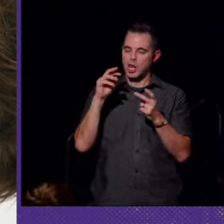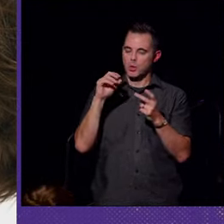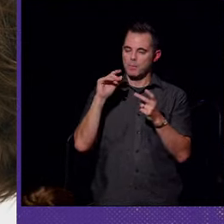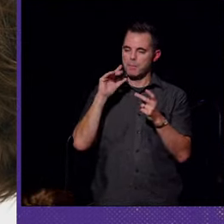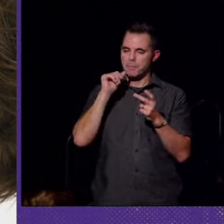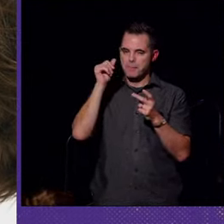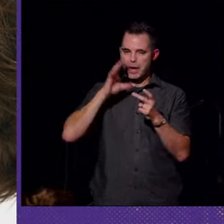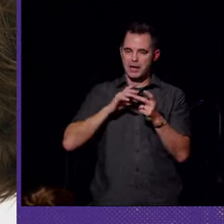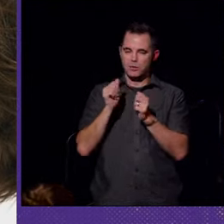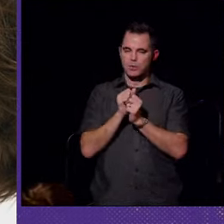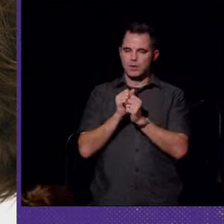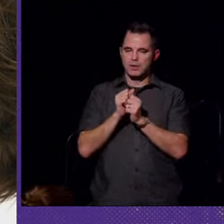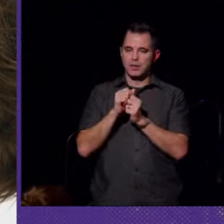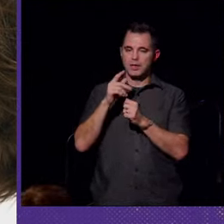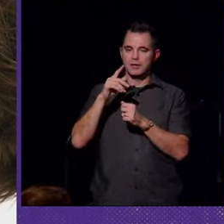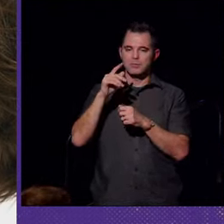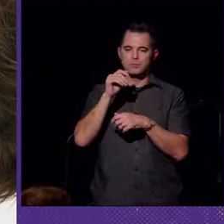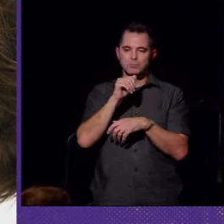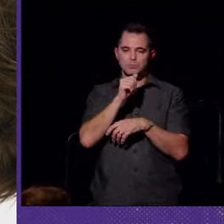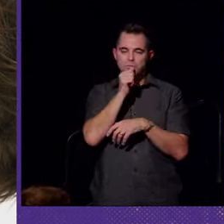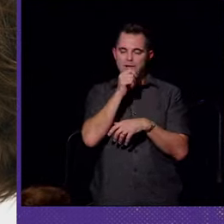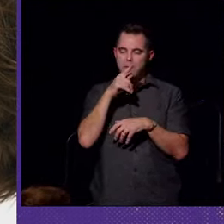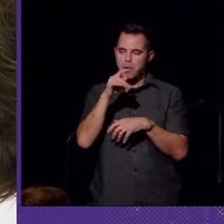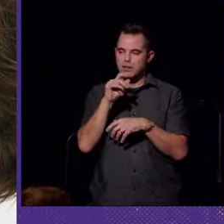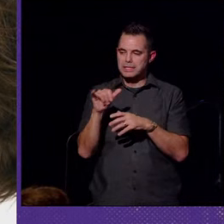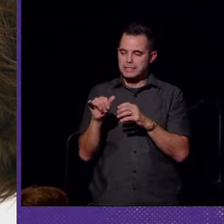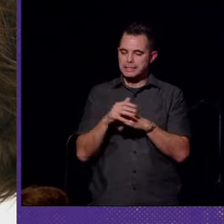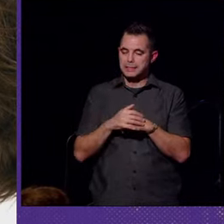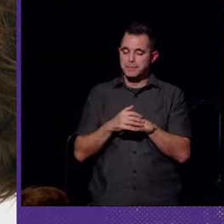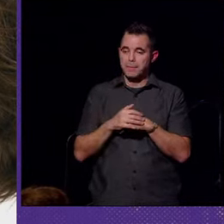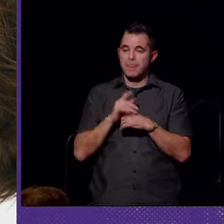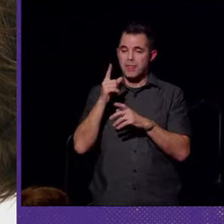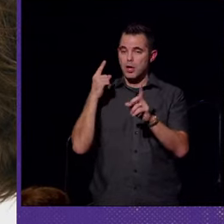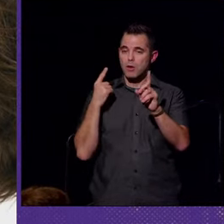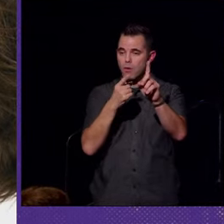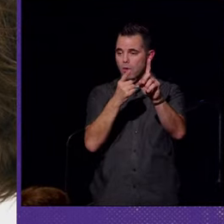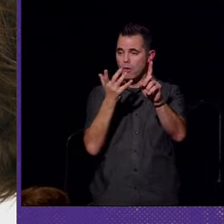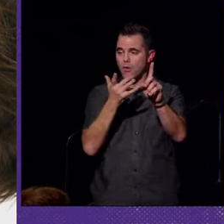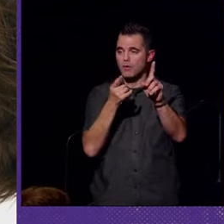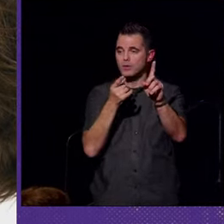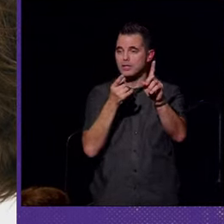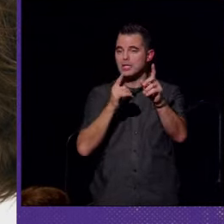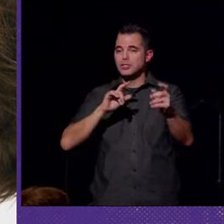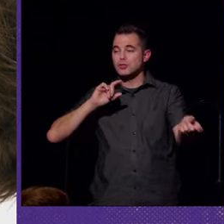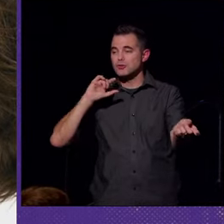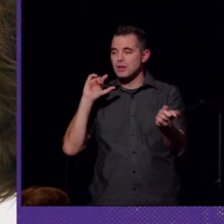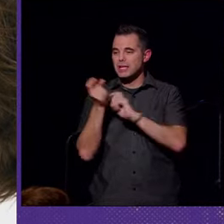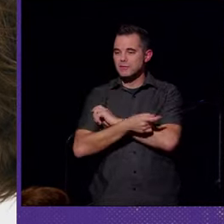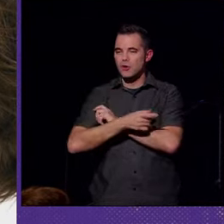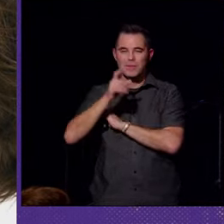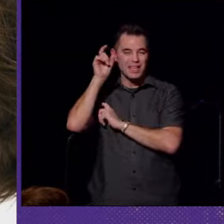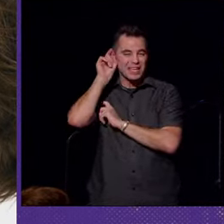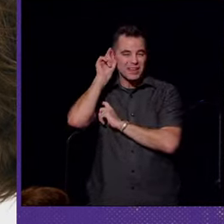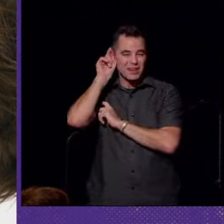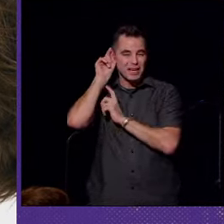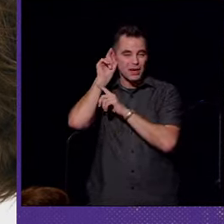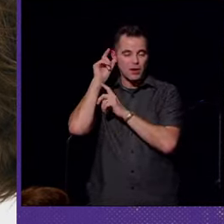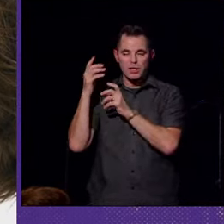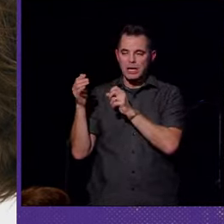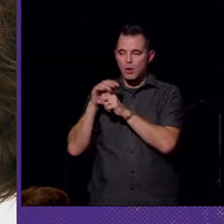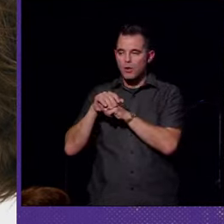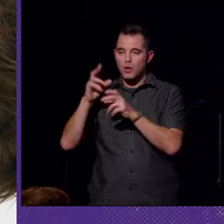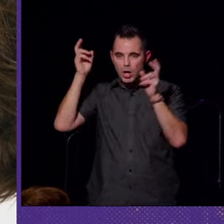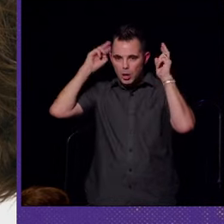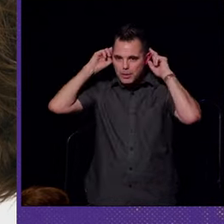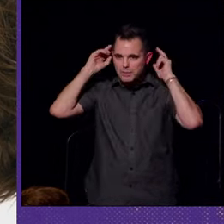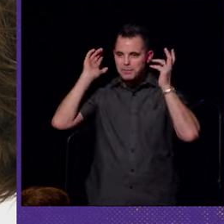with private policy. And their goal is to transform the hearing aid or cochlear implant